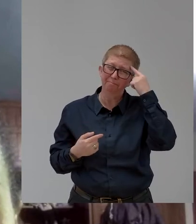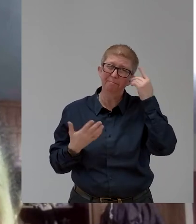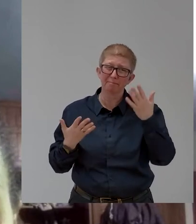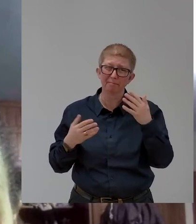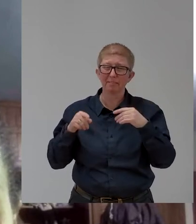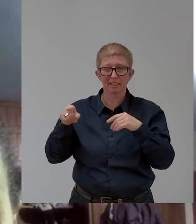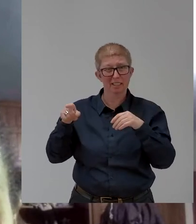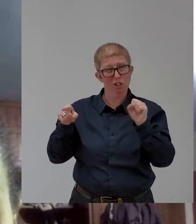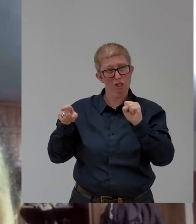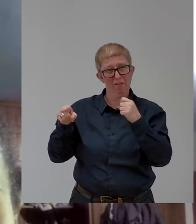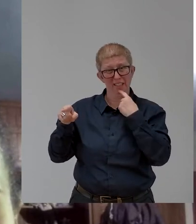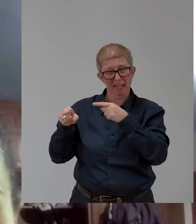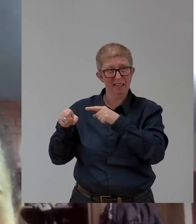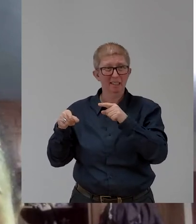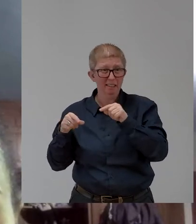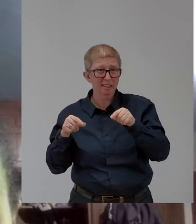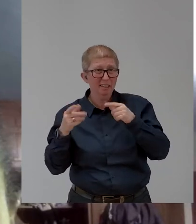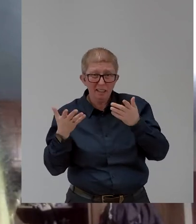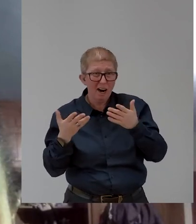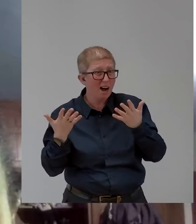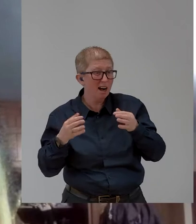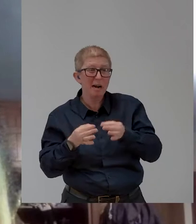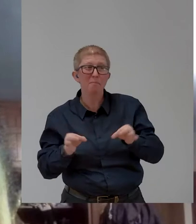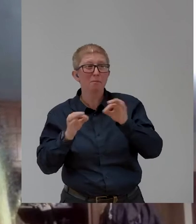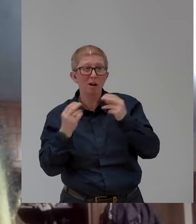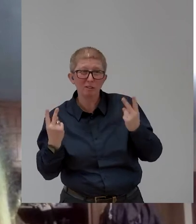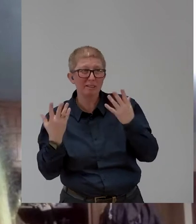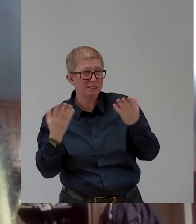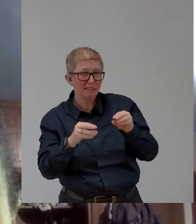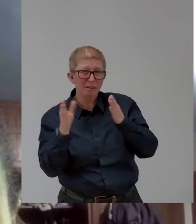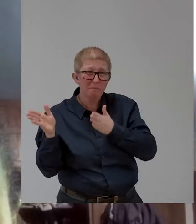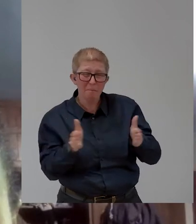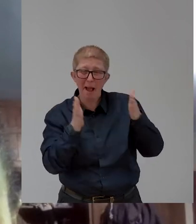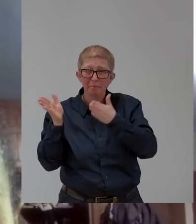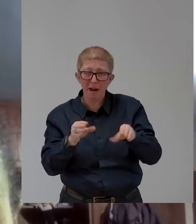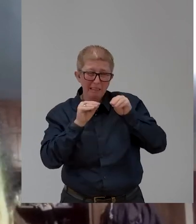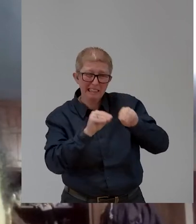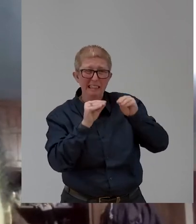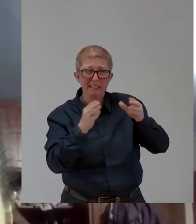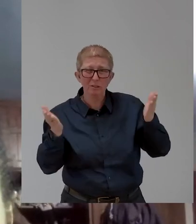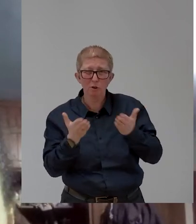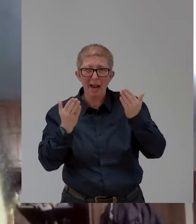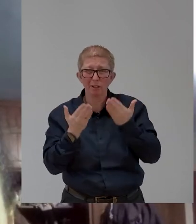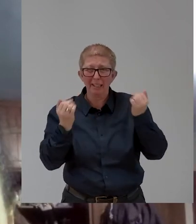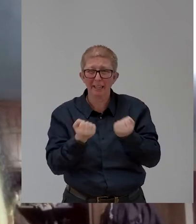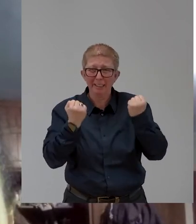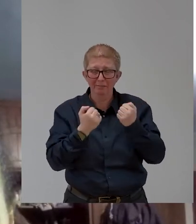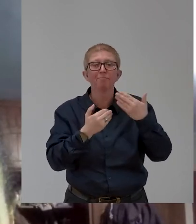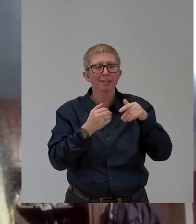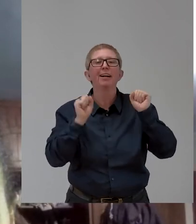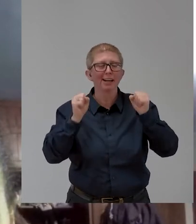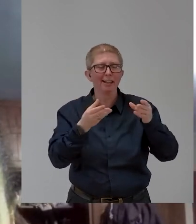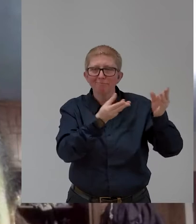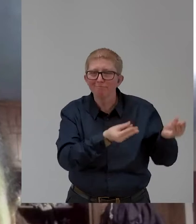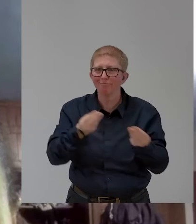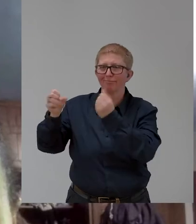equally important as we do it in the employment. I believe the pandemic has showed us a number of lessons, and I would say that, of